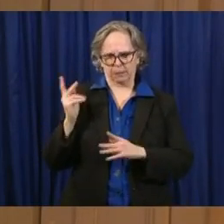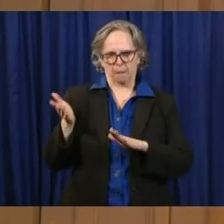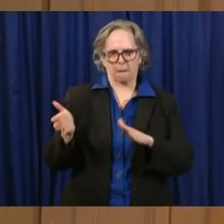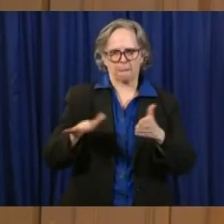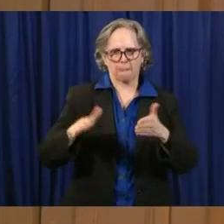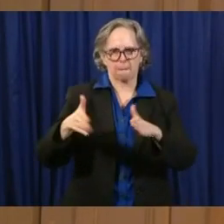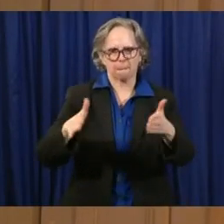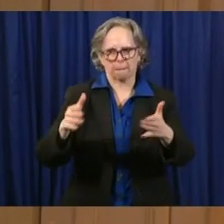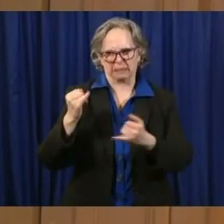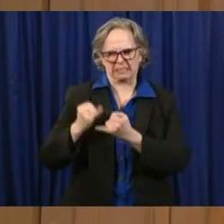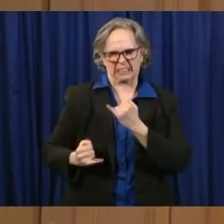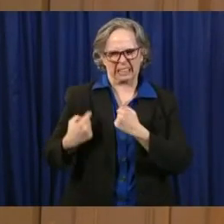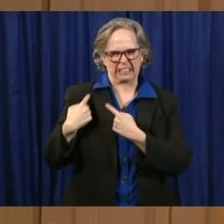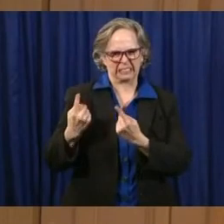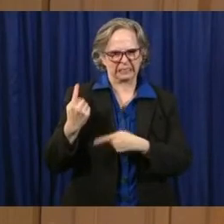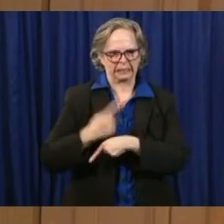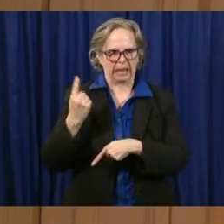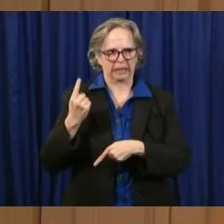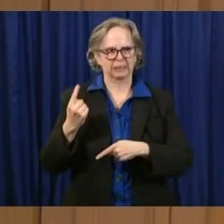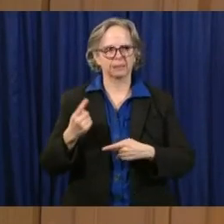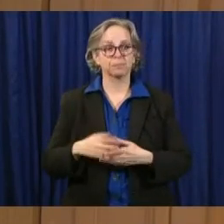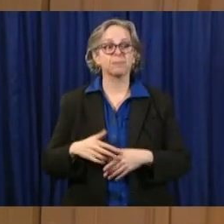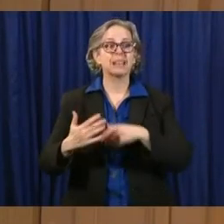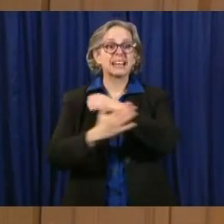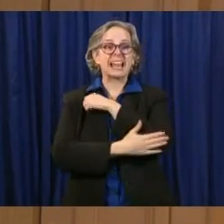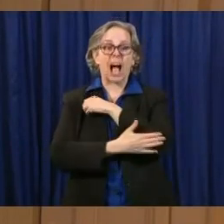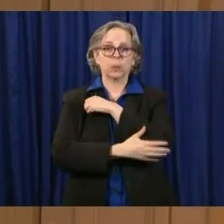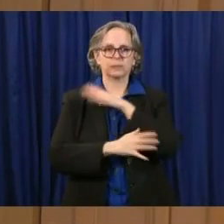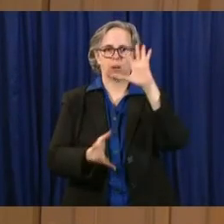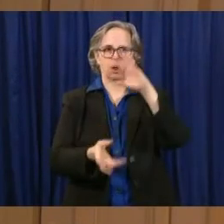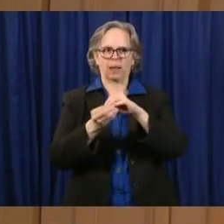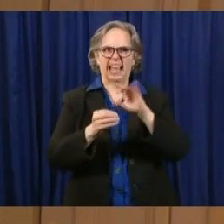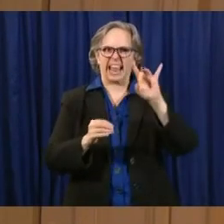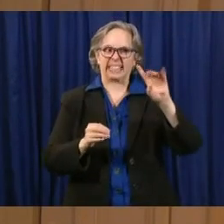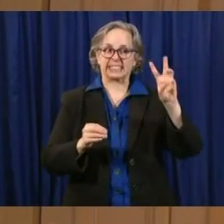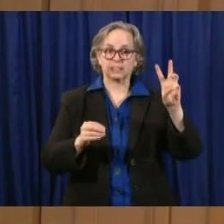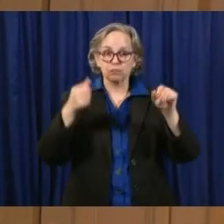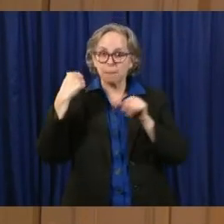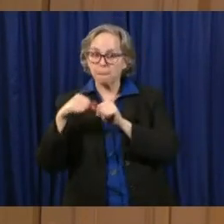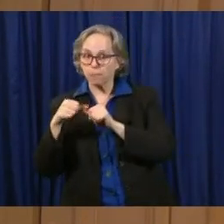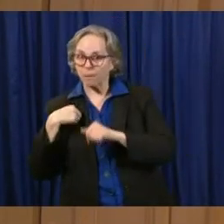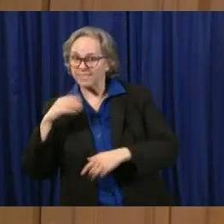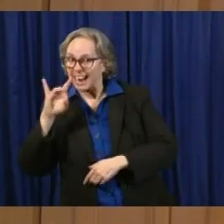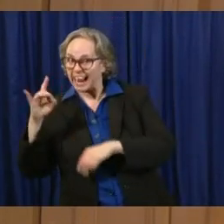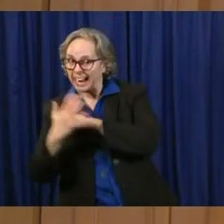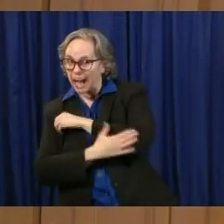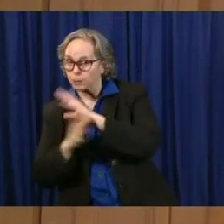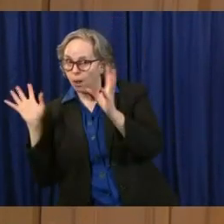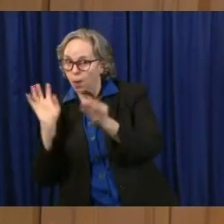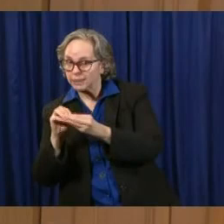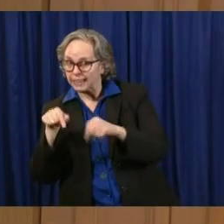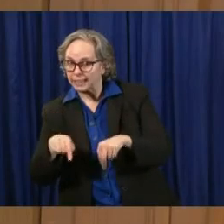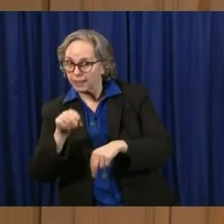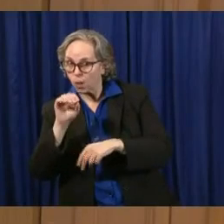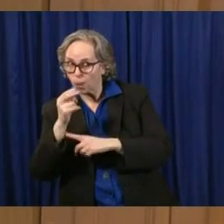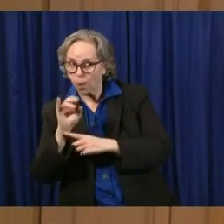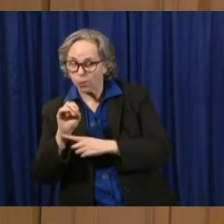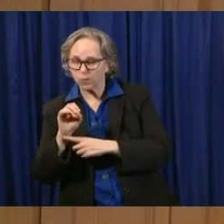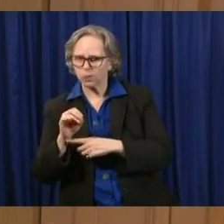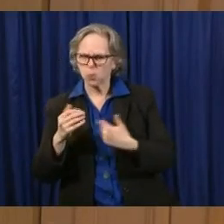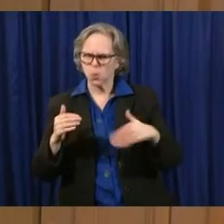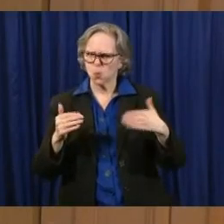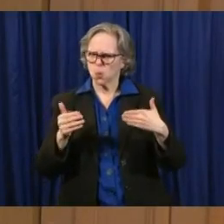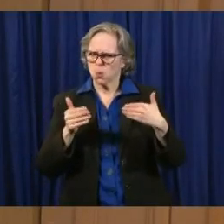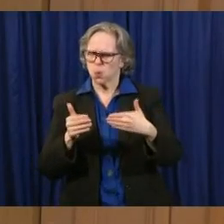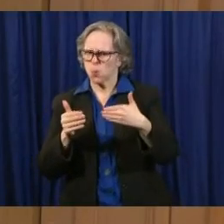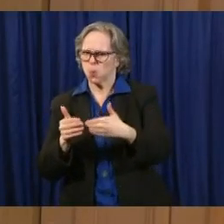in 86 of our counties of 88. And I realize this is tough because as